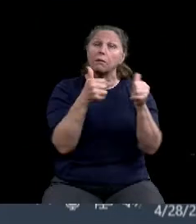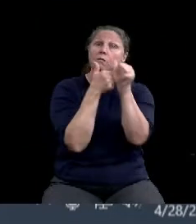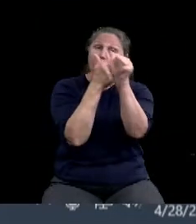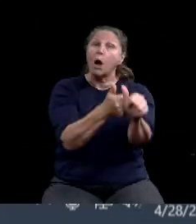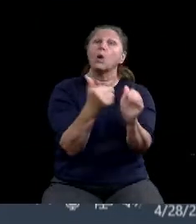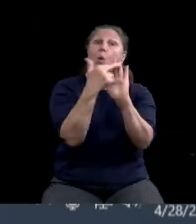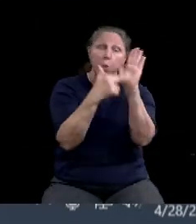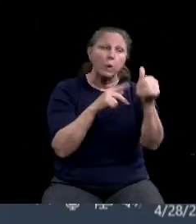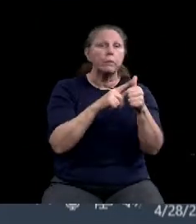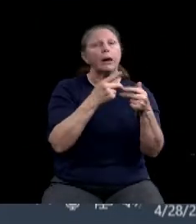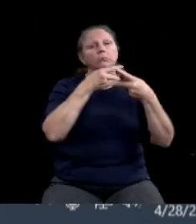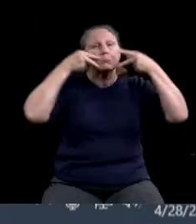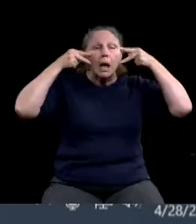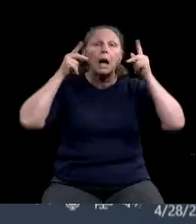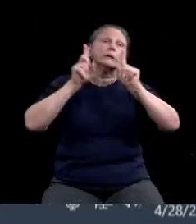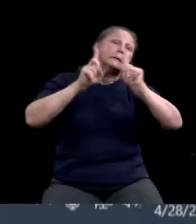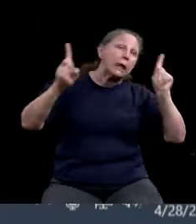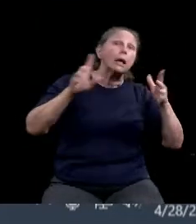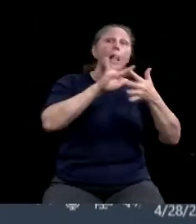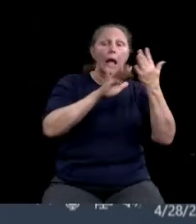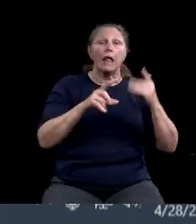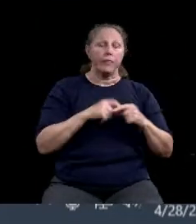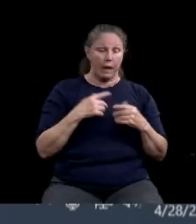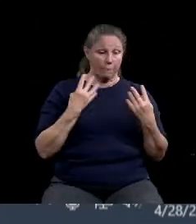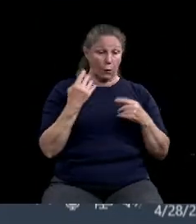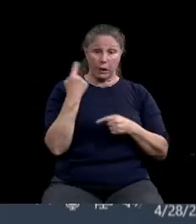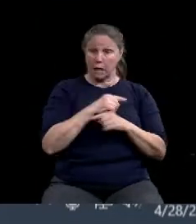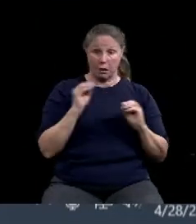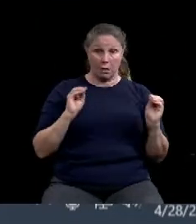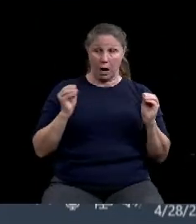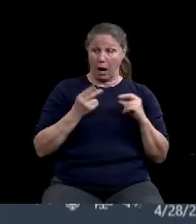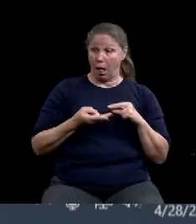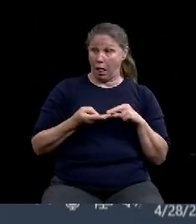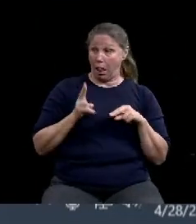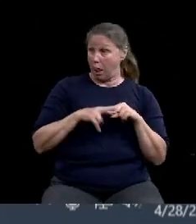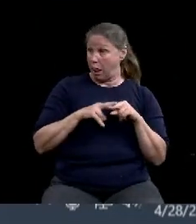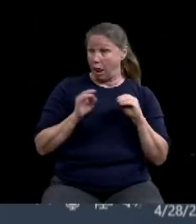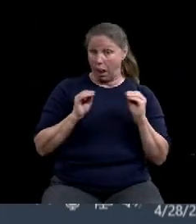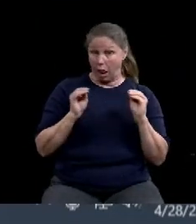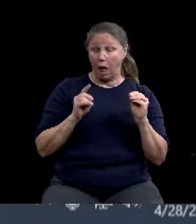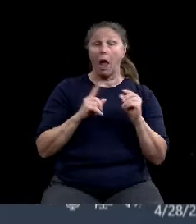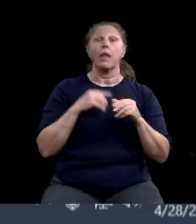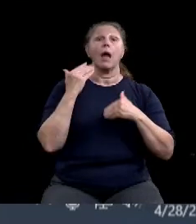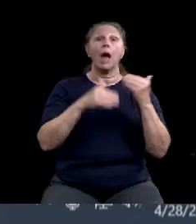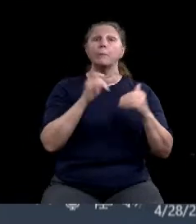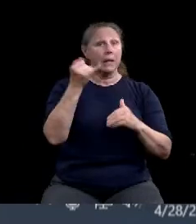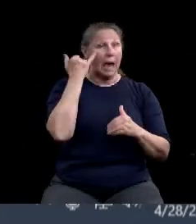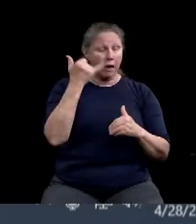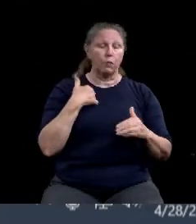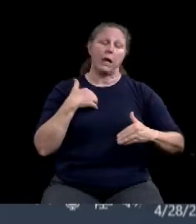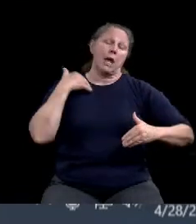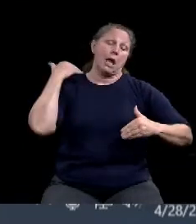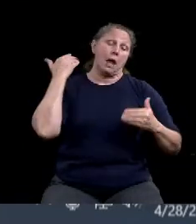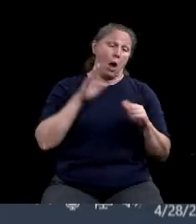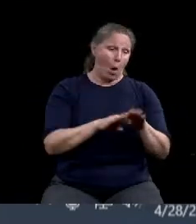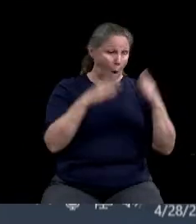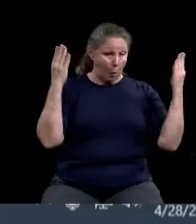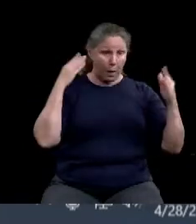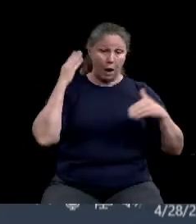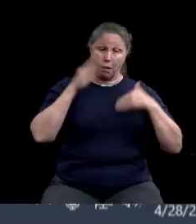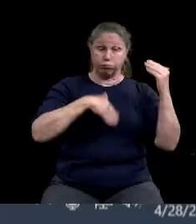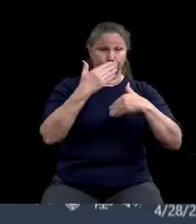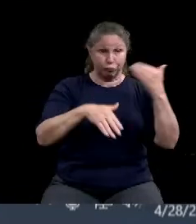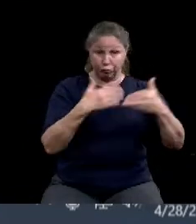Um, if we don't follow the guidance and we start having a big increase in cases, the governor's going to have to look at that and potentially delay,